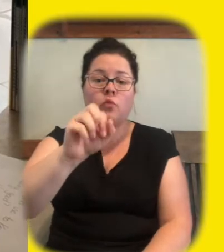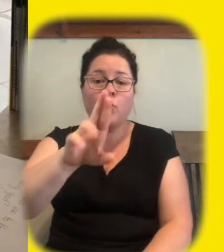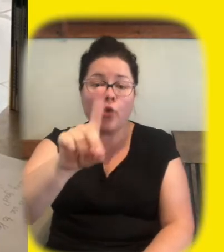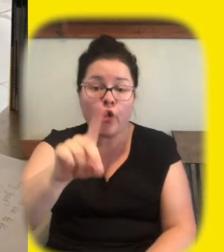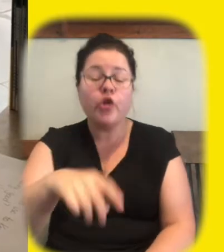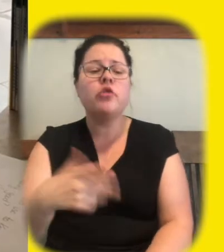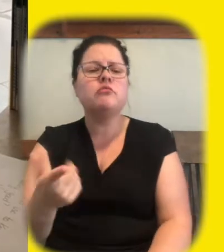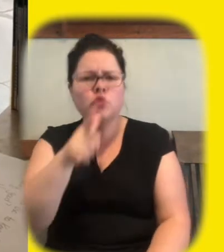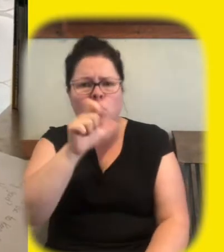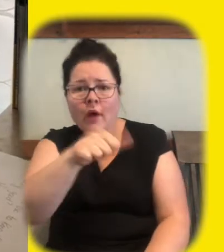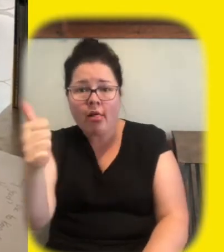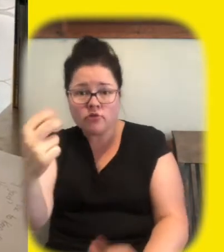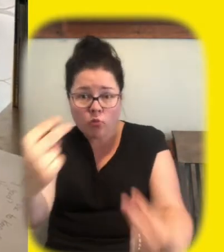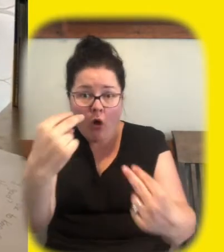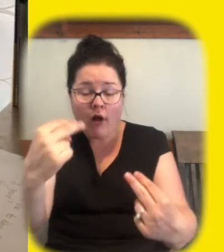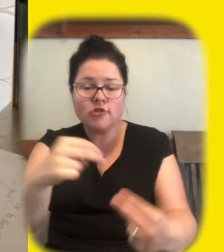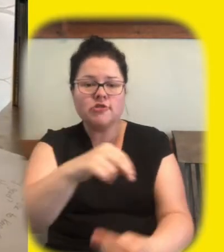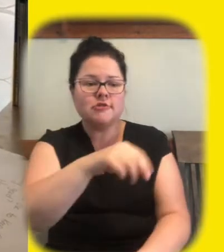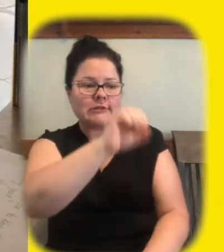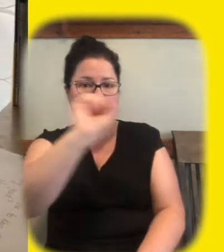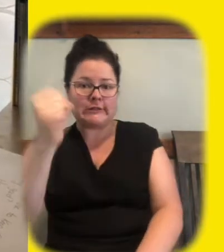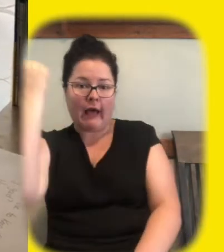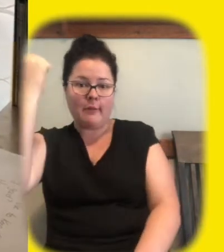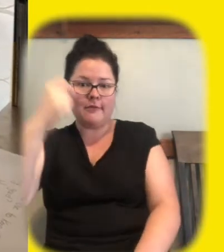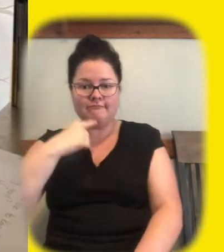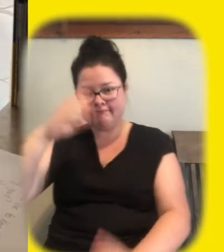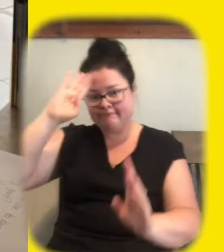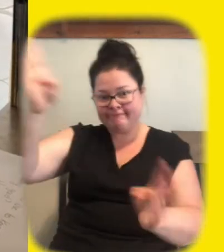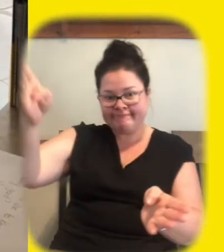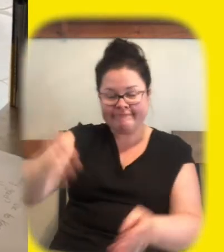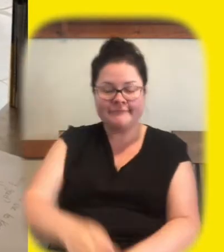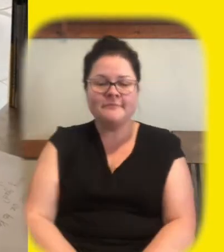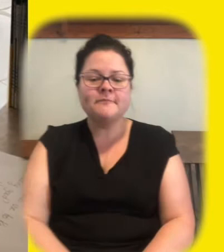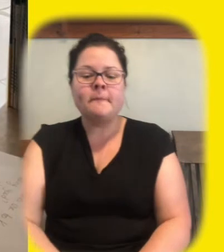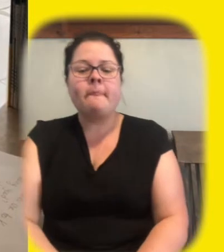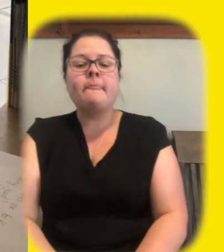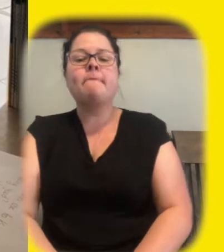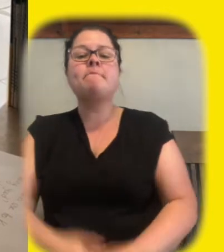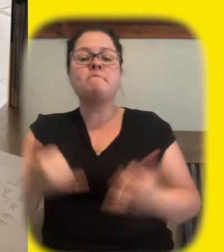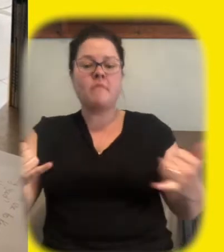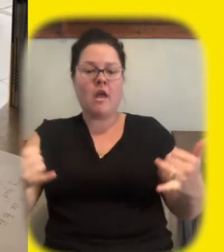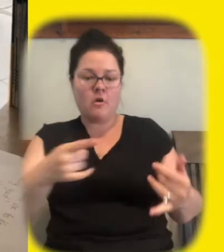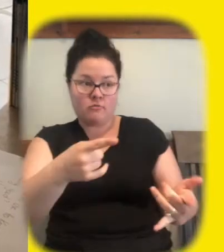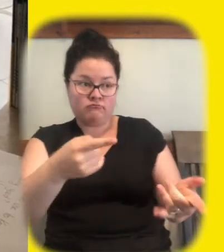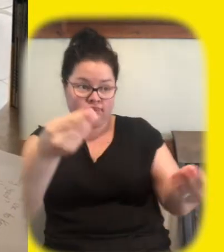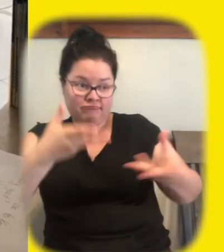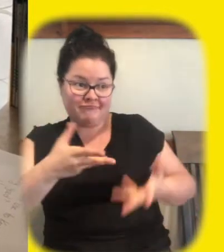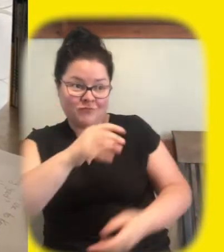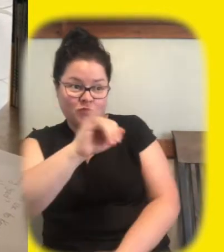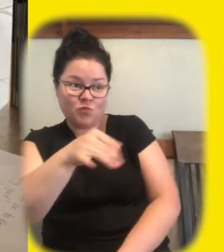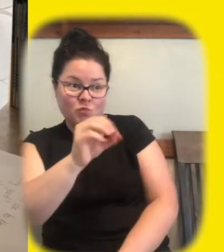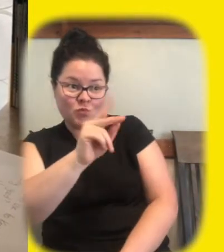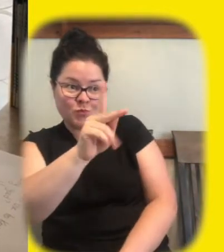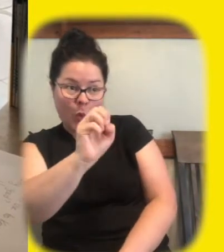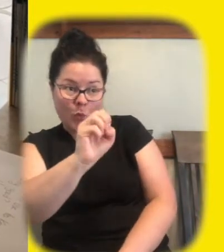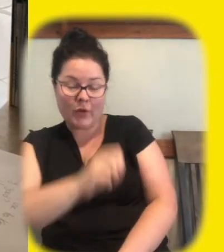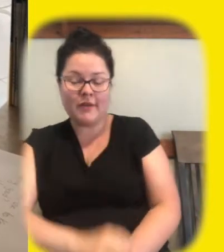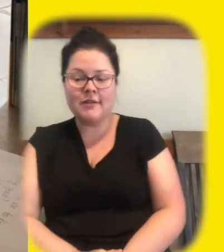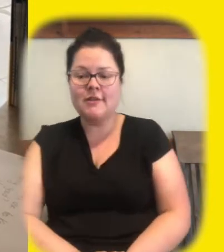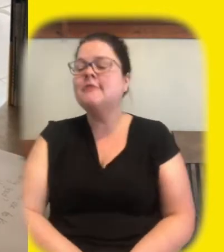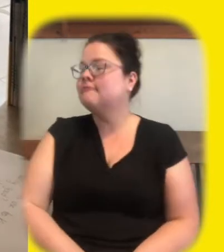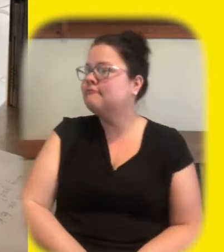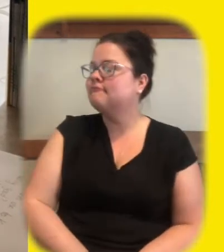and let us know who else is watching so simon can say a nice big hello and while we're waiting for that do you have a joke for us